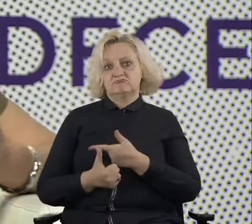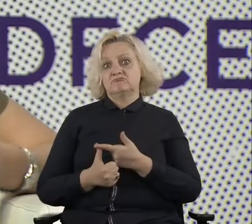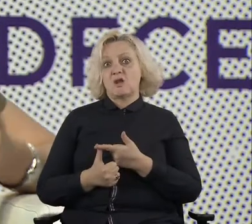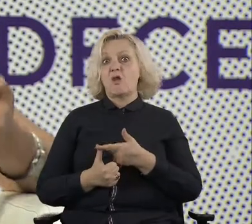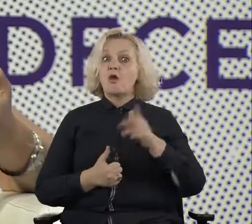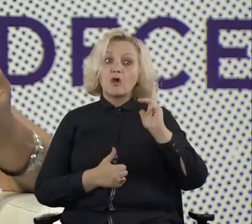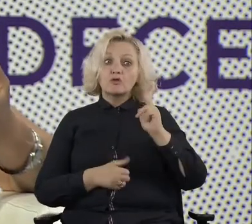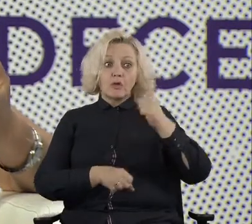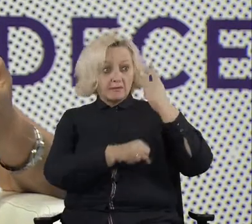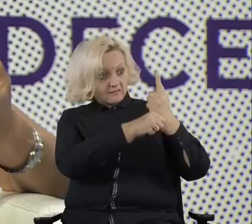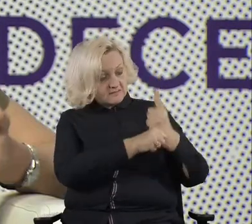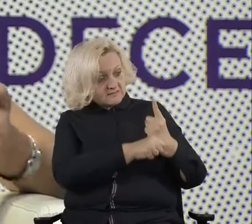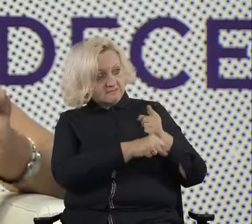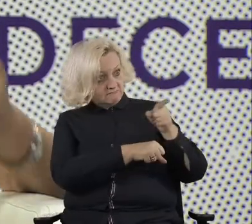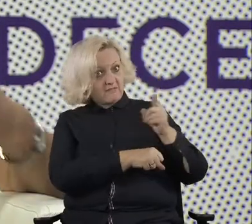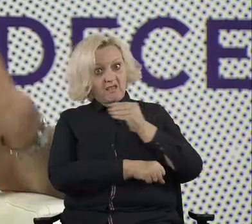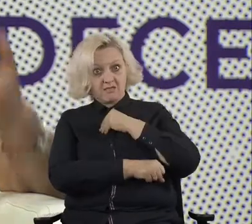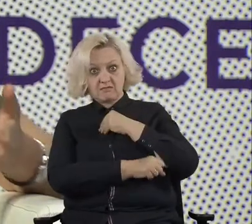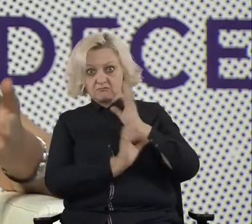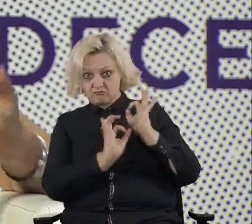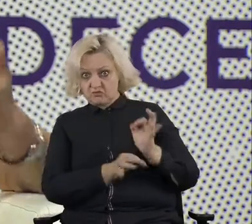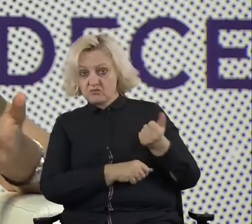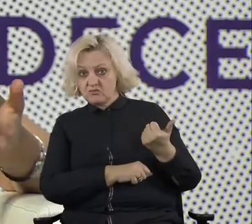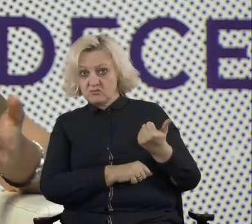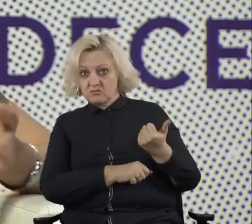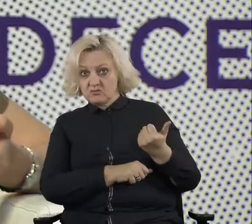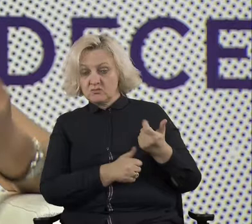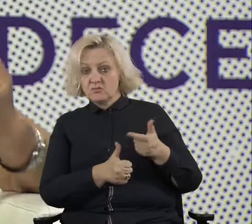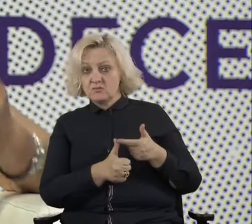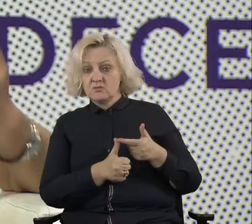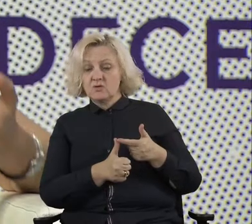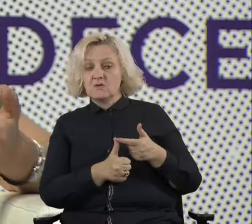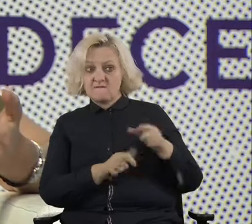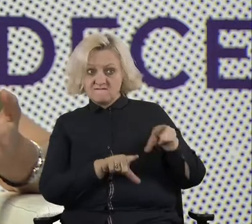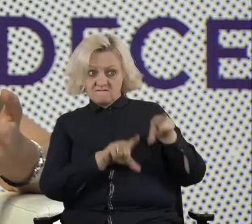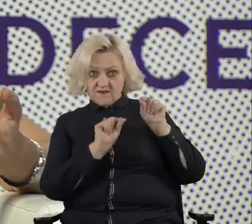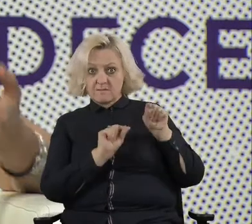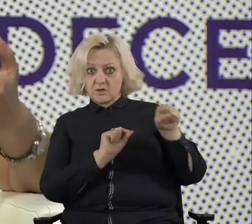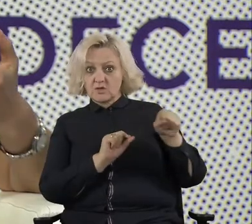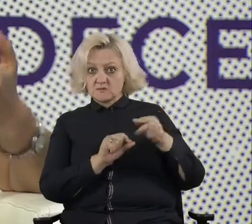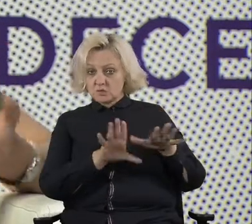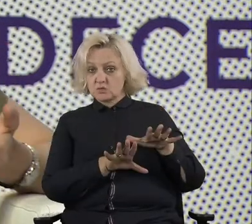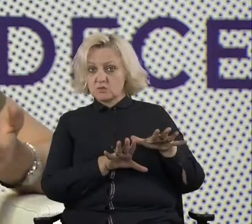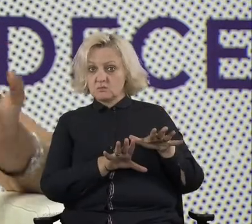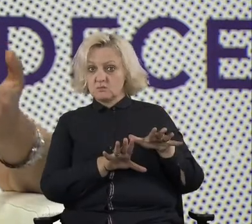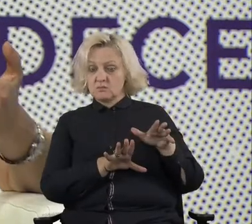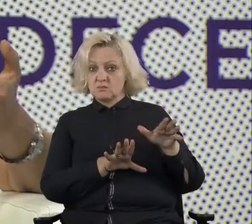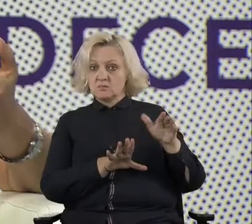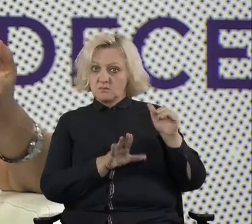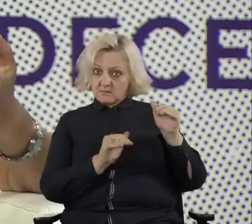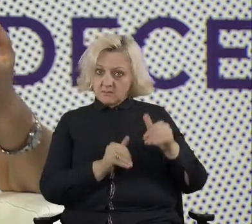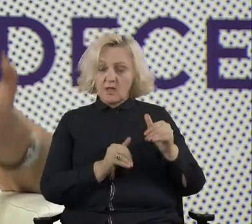and make sure that, uh, those people are also chosen in the countable way. And don't let, um, technology,